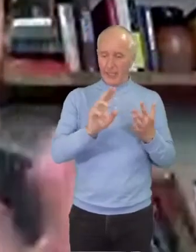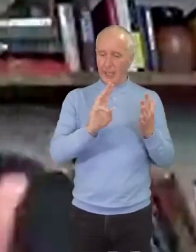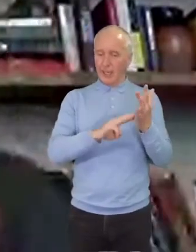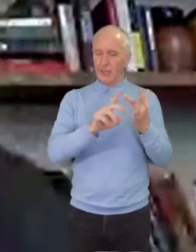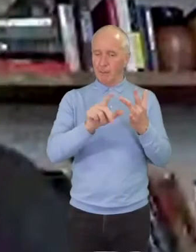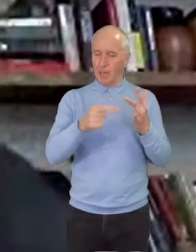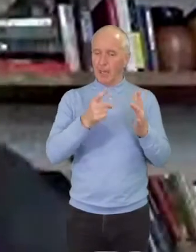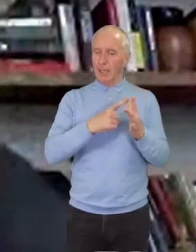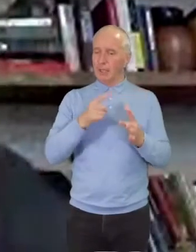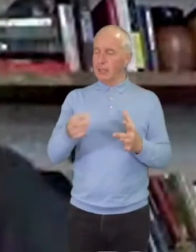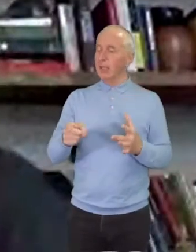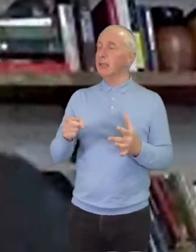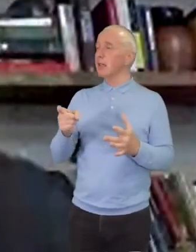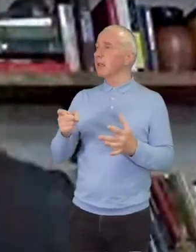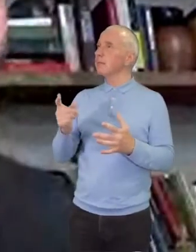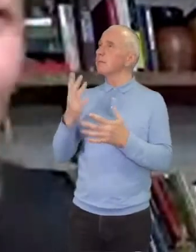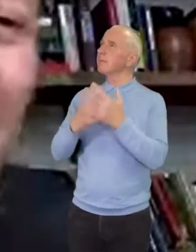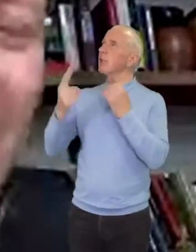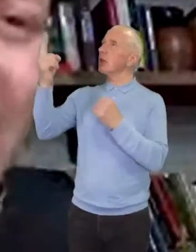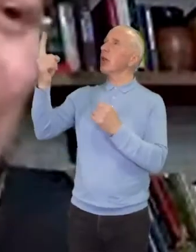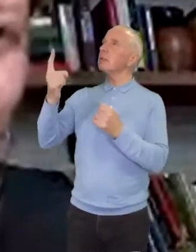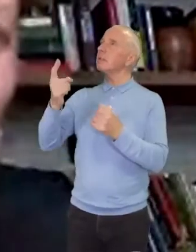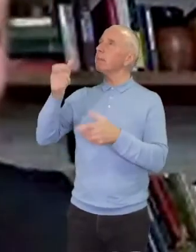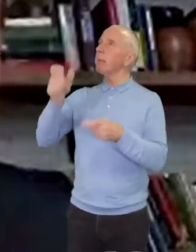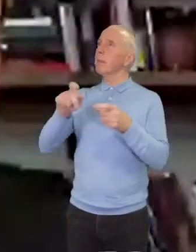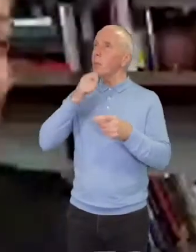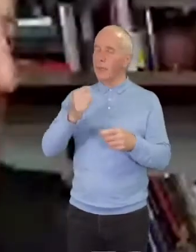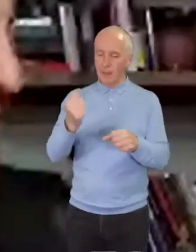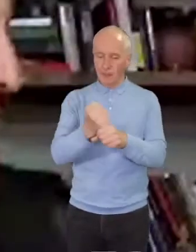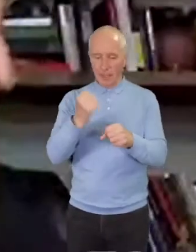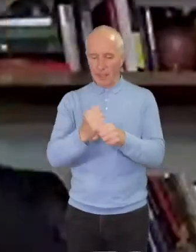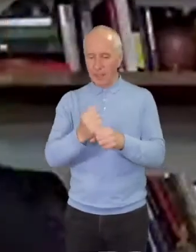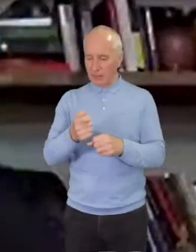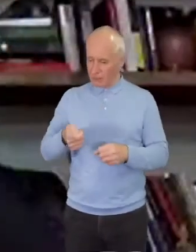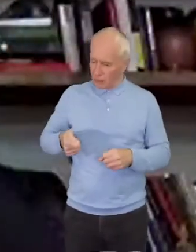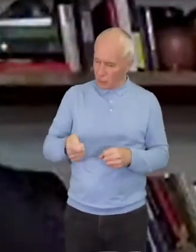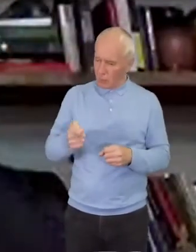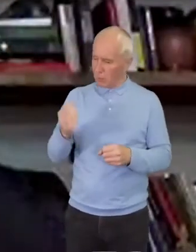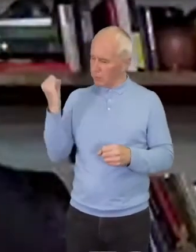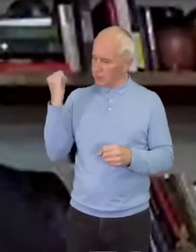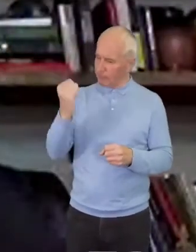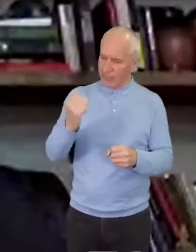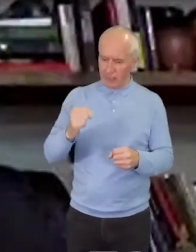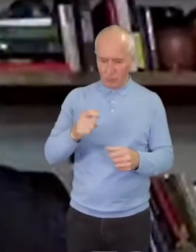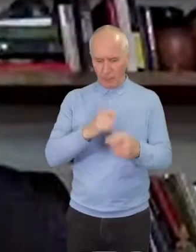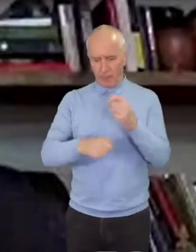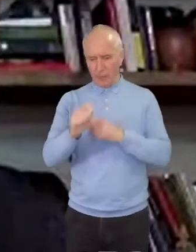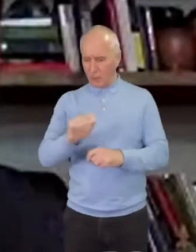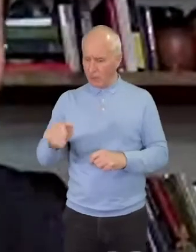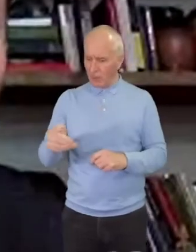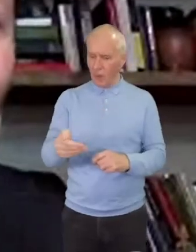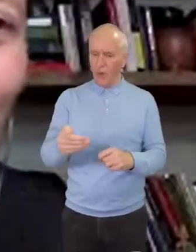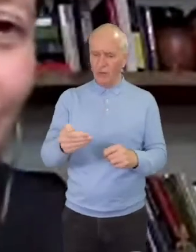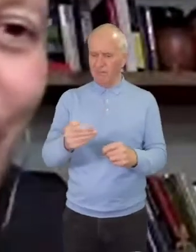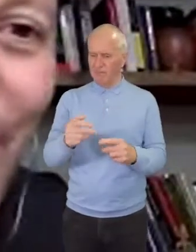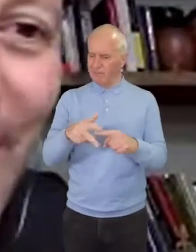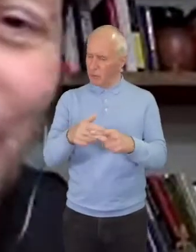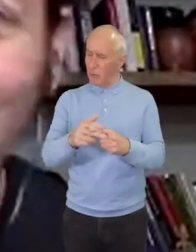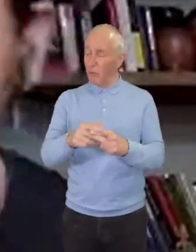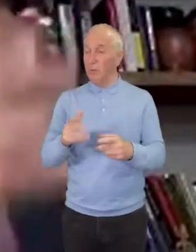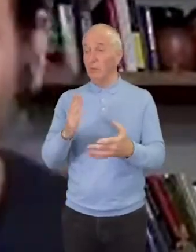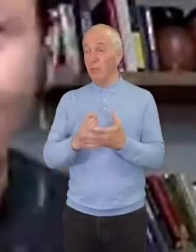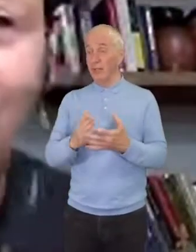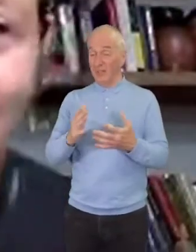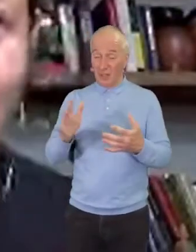people will beat swords into plows and spears into pruning hooks. And so we've been taking donated guns from all over